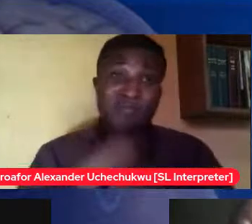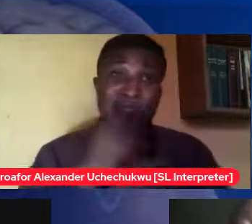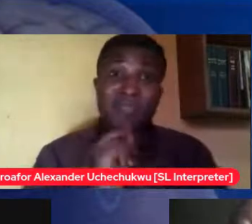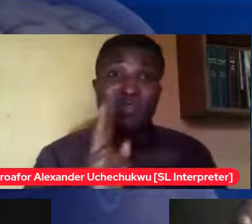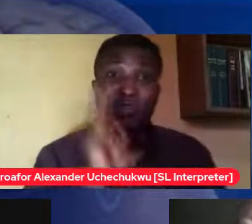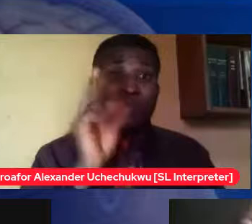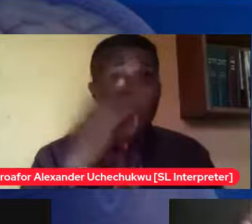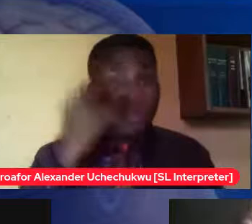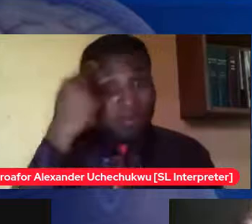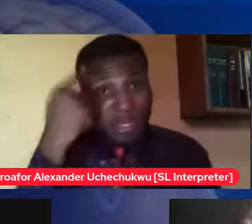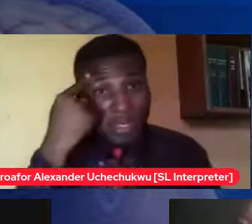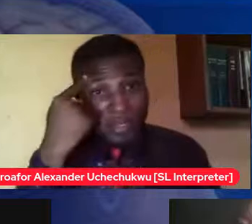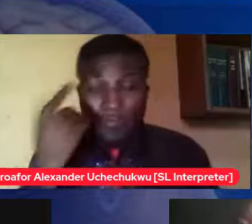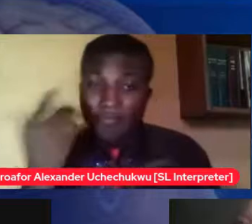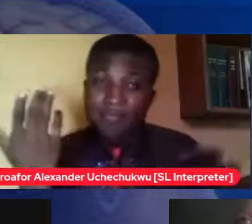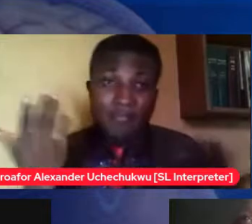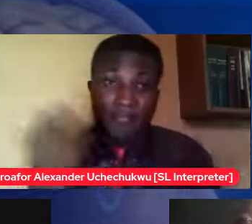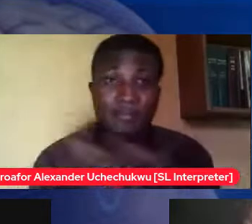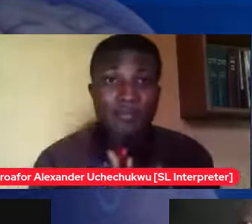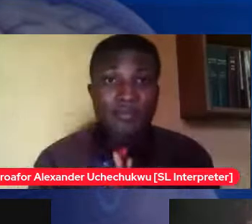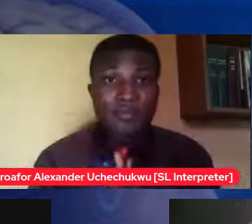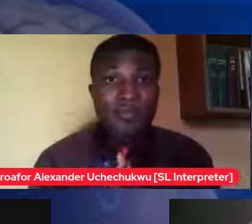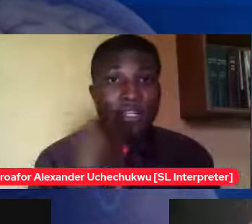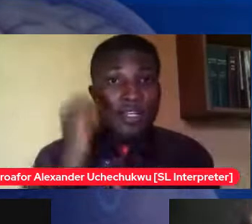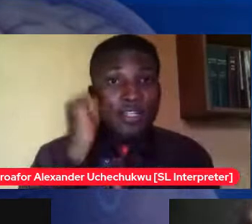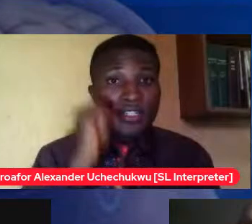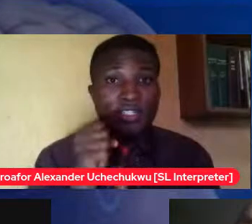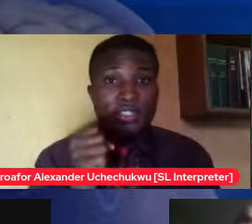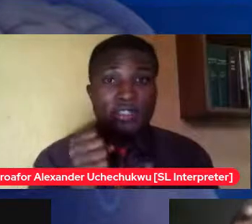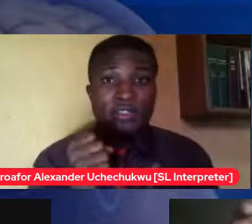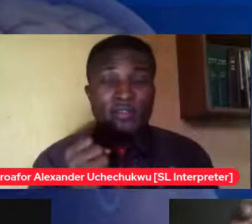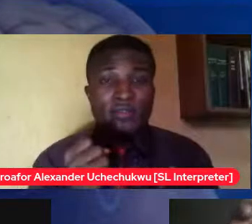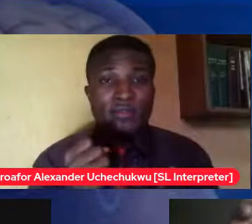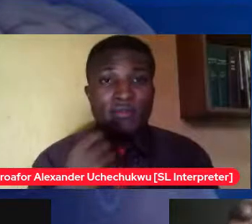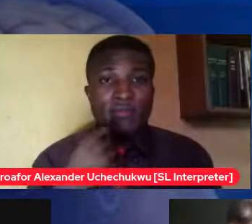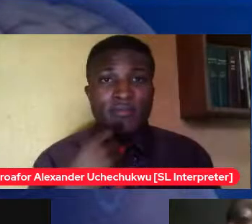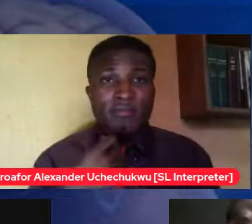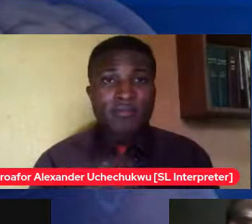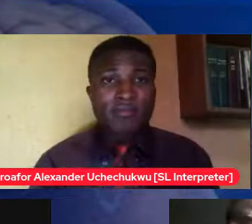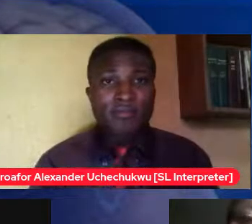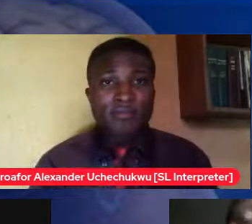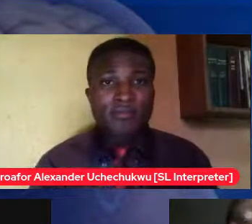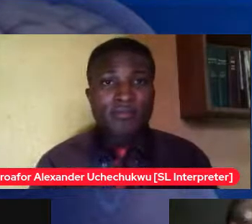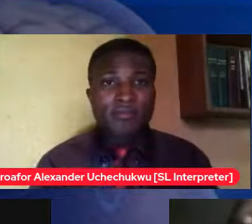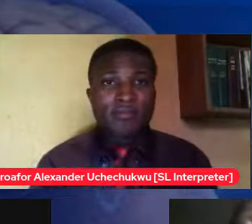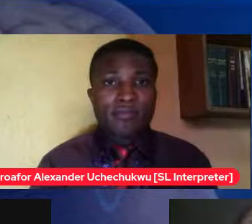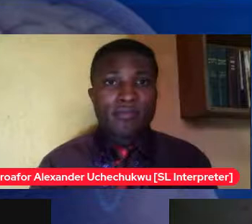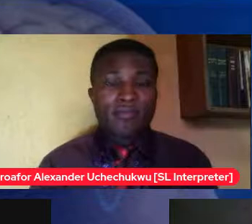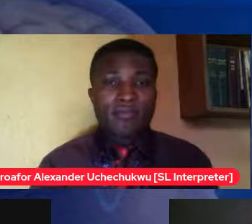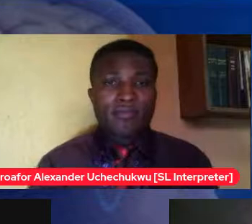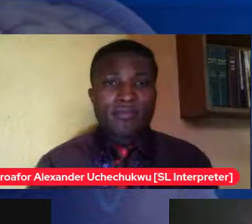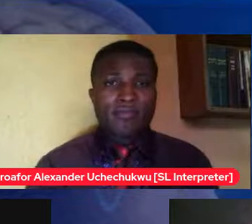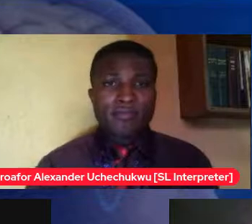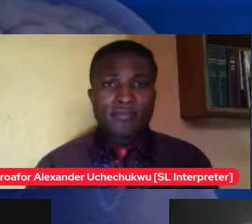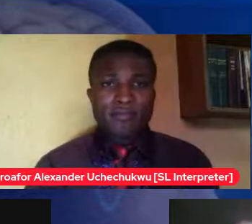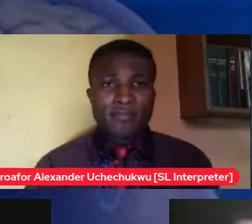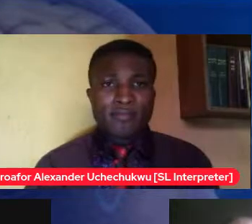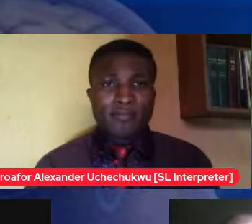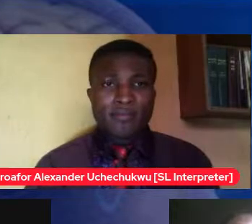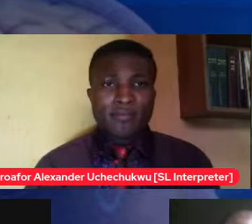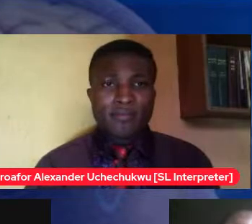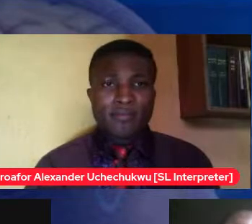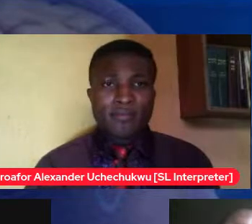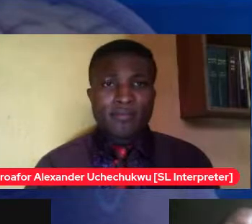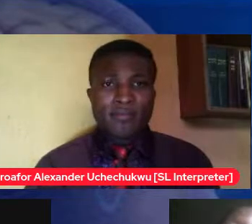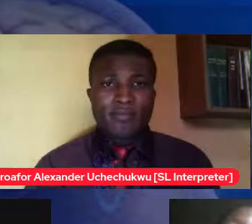concerned though she's actually looking for a doctor that will agree to perform a hysterectomy on a 12 year old child hmm 12 year old at